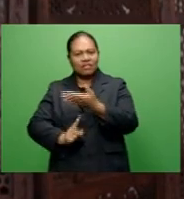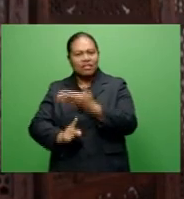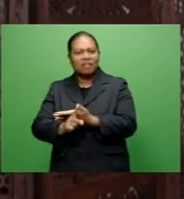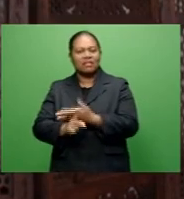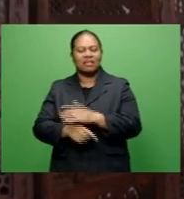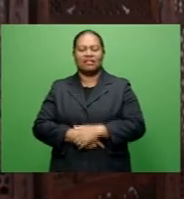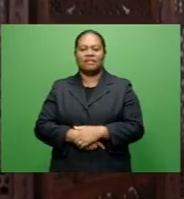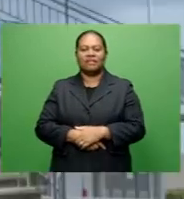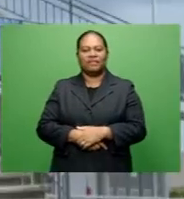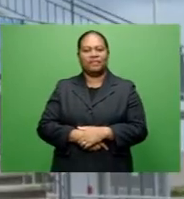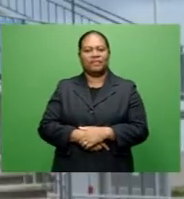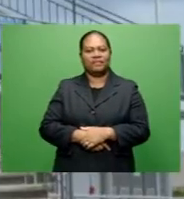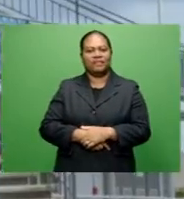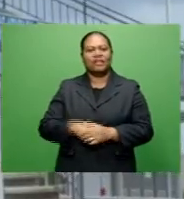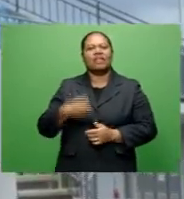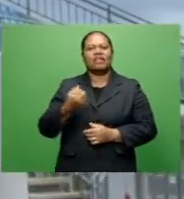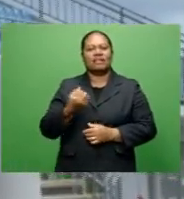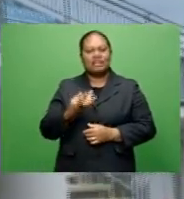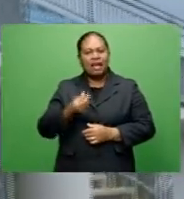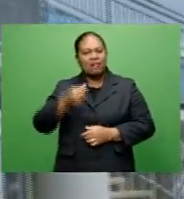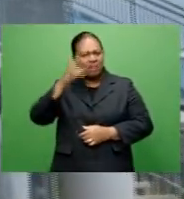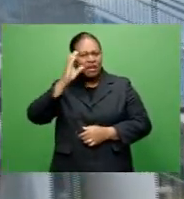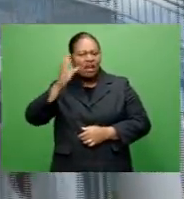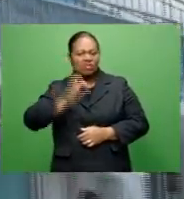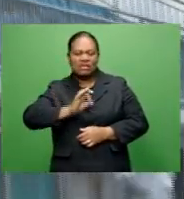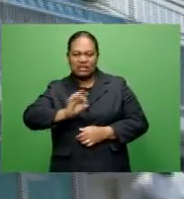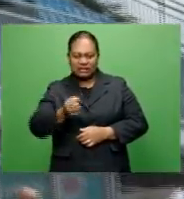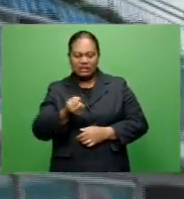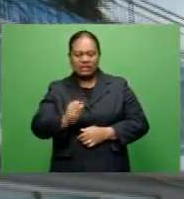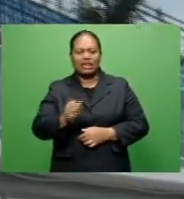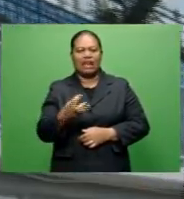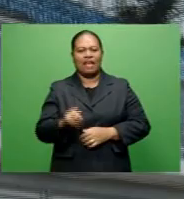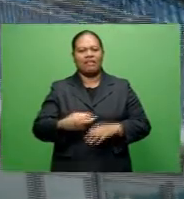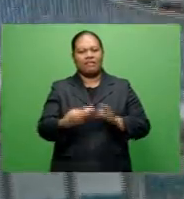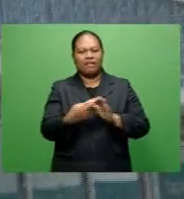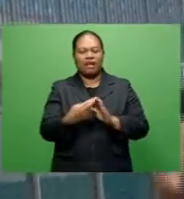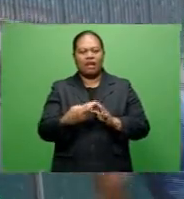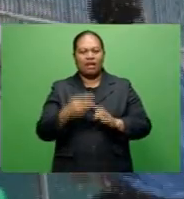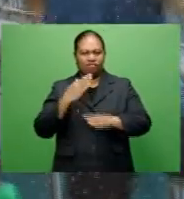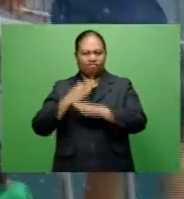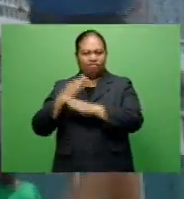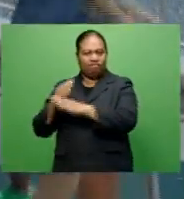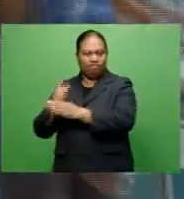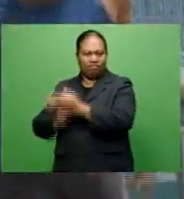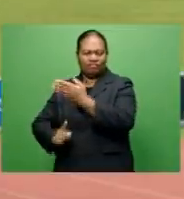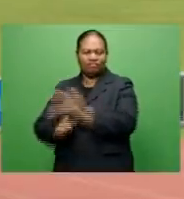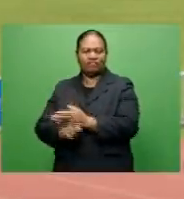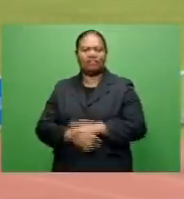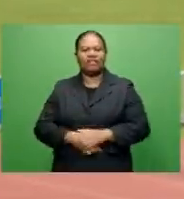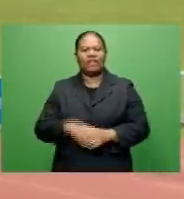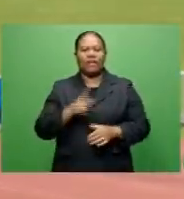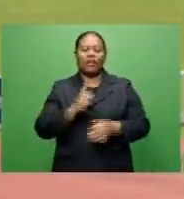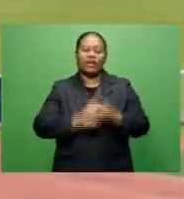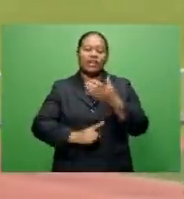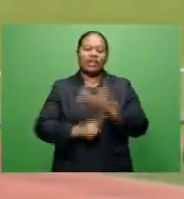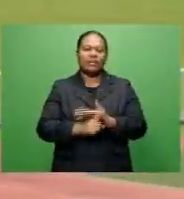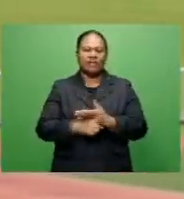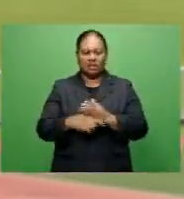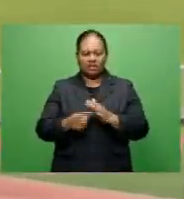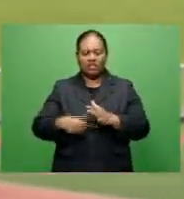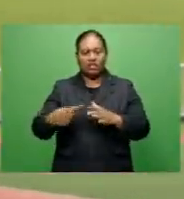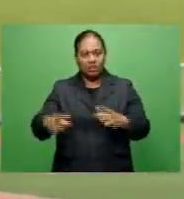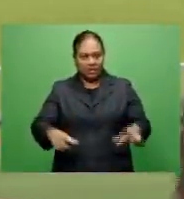for some of the other countries, it's still a restriction. Team Fiji may have an advantage, but it doesn't take away from existing